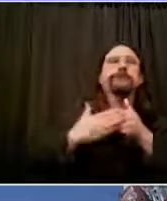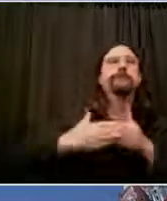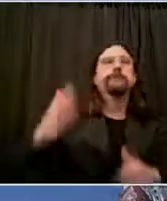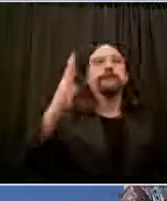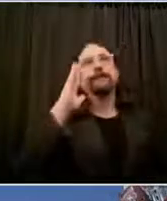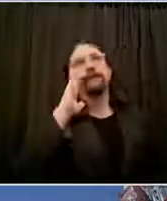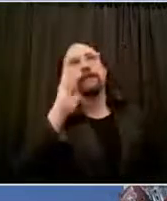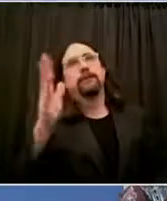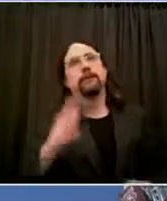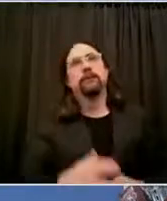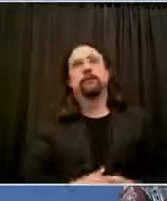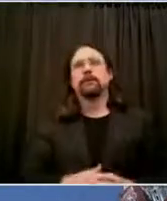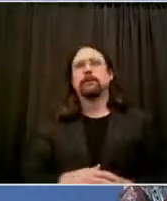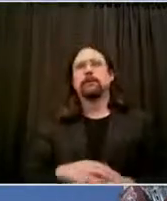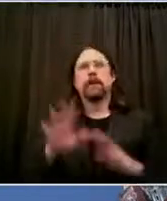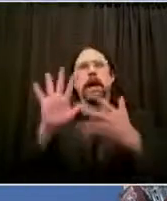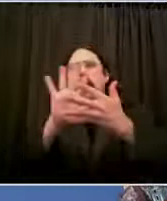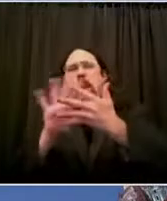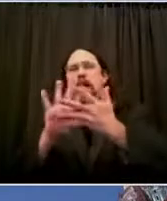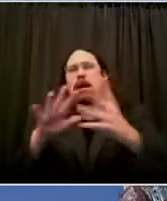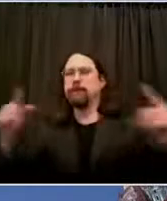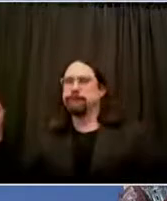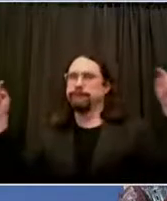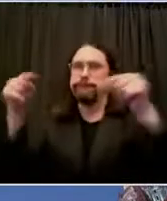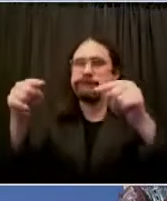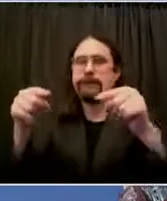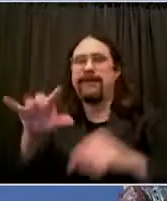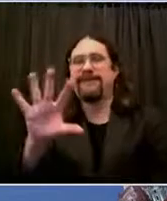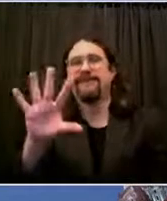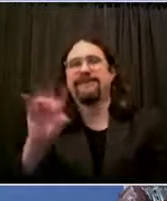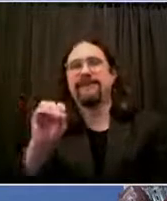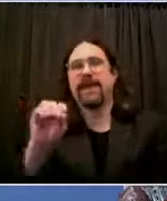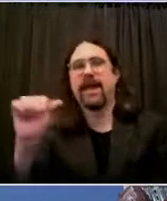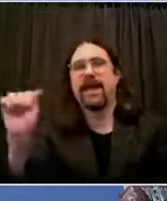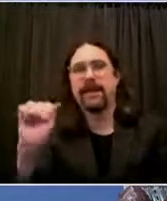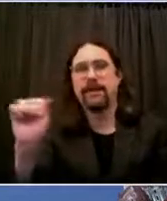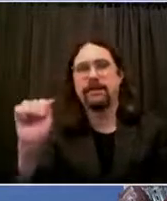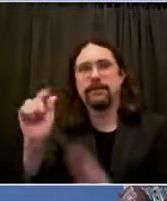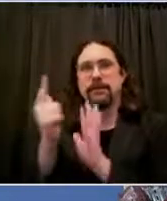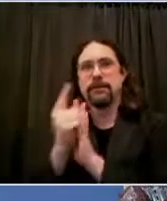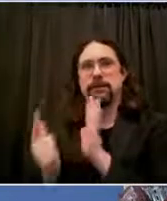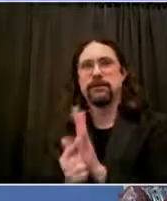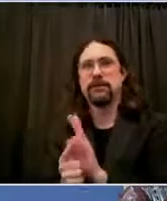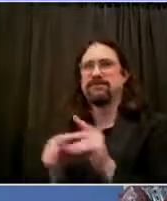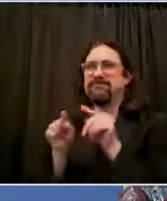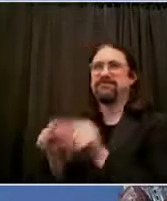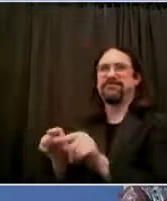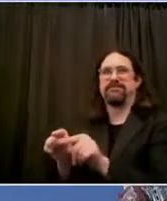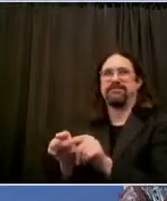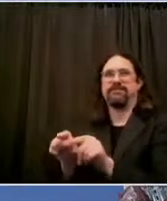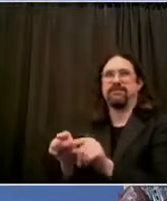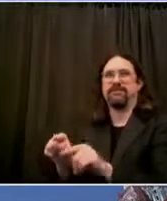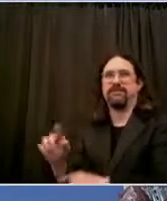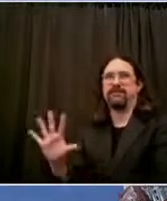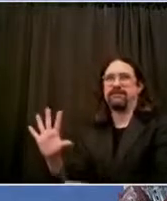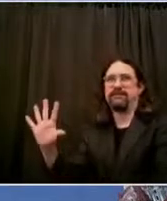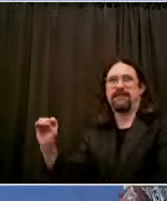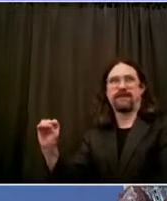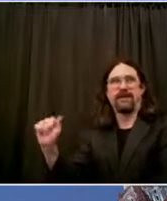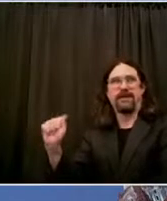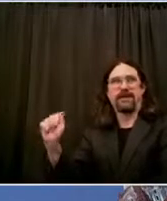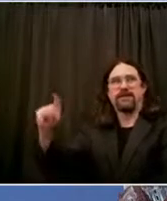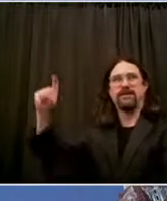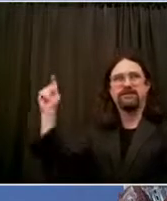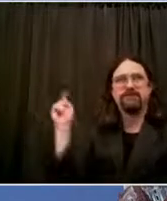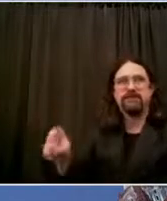way of transparency, the reforms that are needed to fix it. For so many years, including as recently as February when I testified in